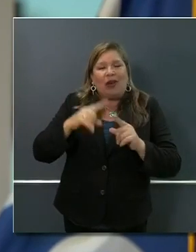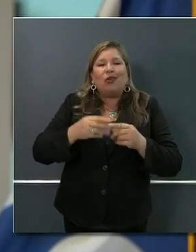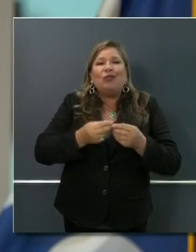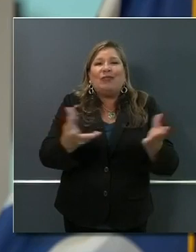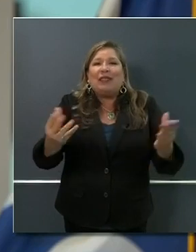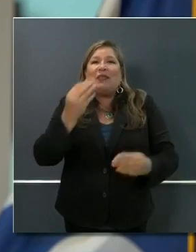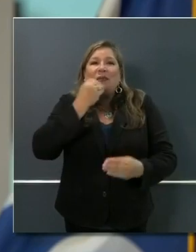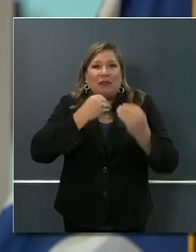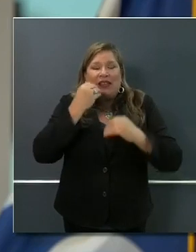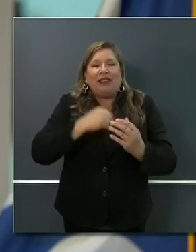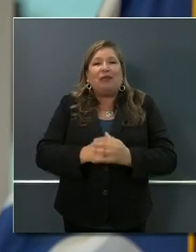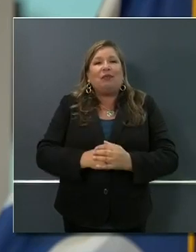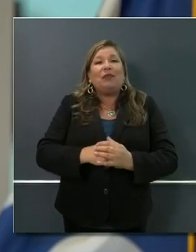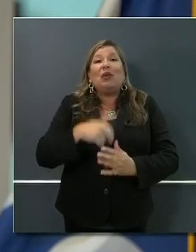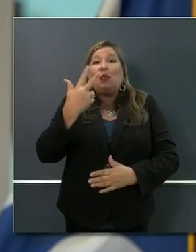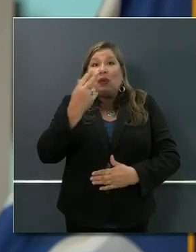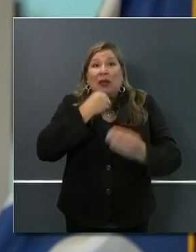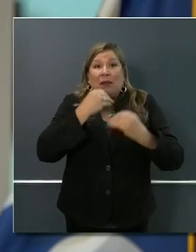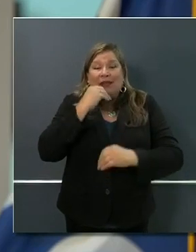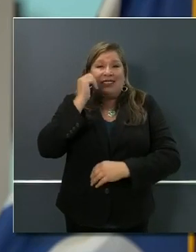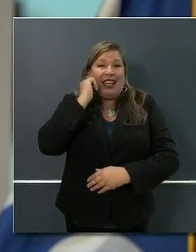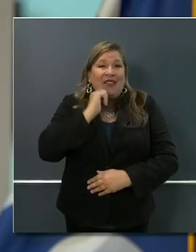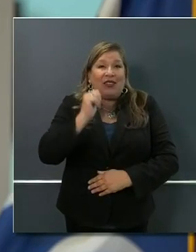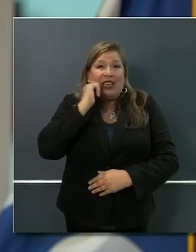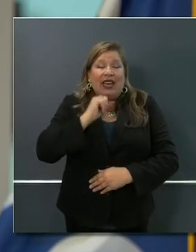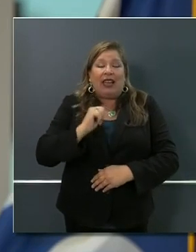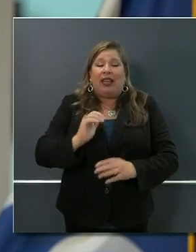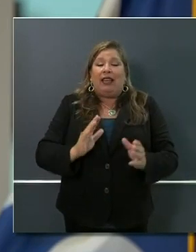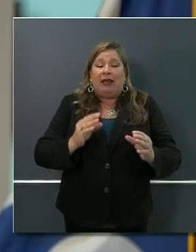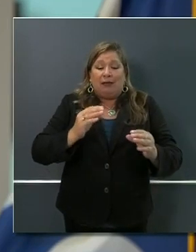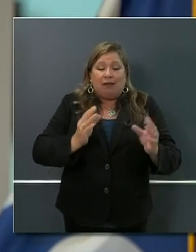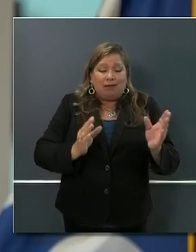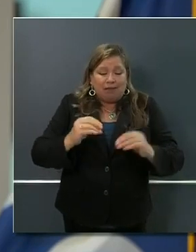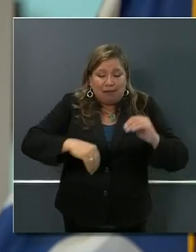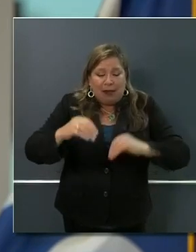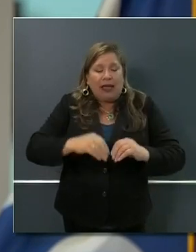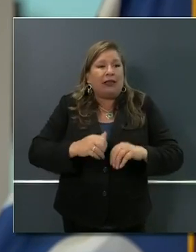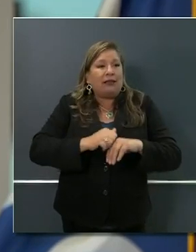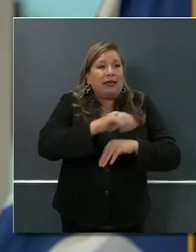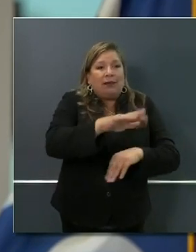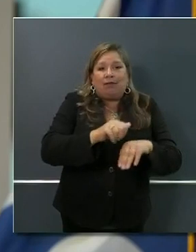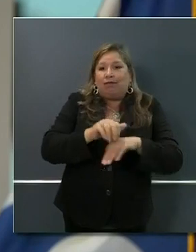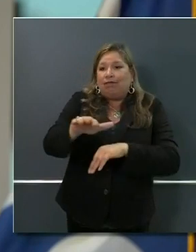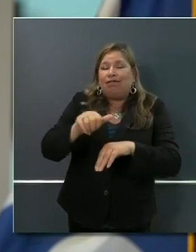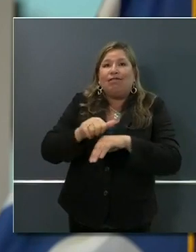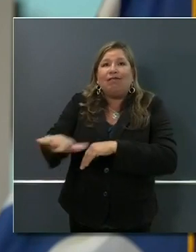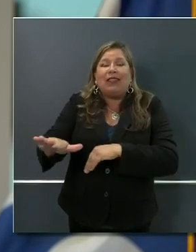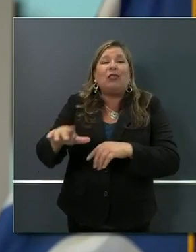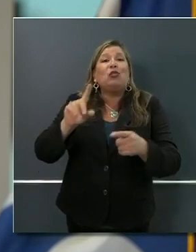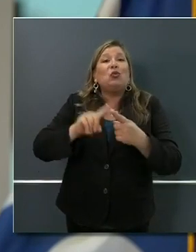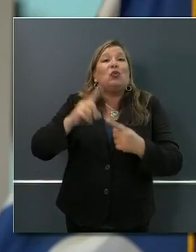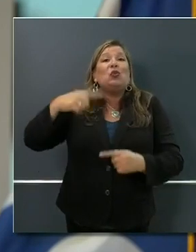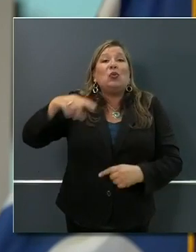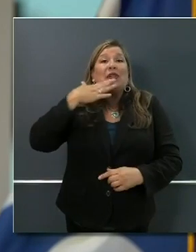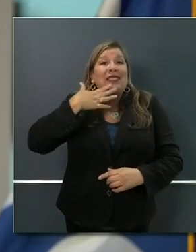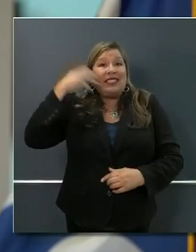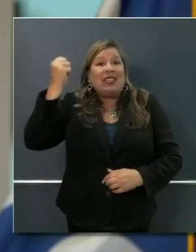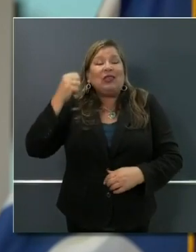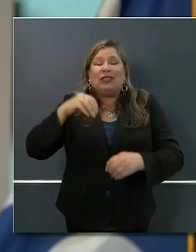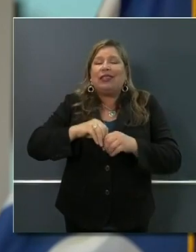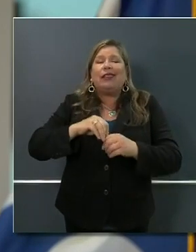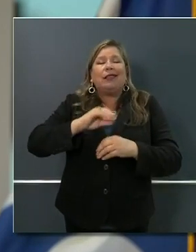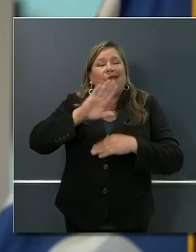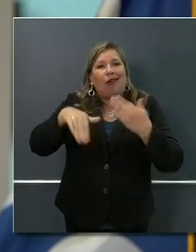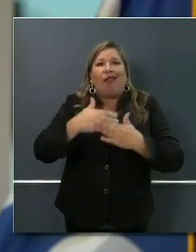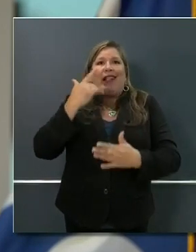meals a day, delivered, packaged, prepared, delivered to the doorstep of seniors all throughout the state of